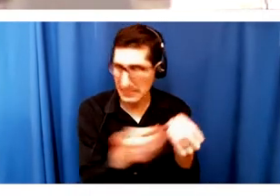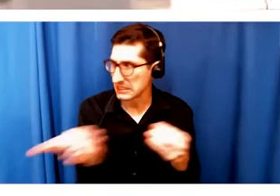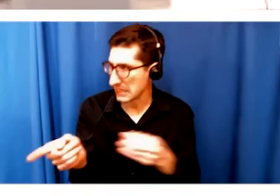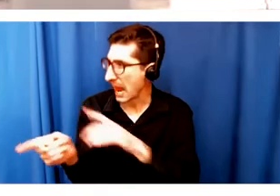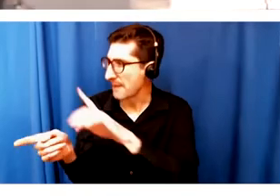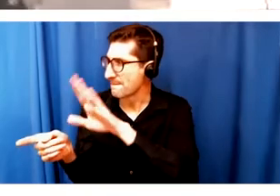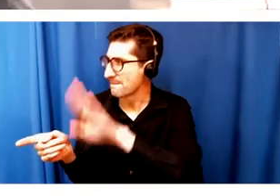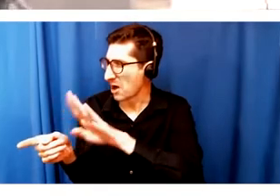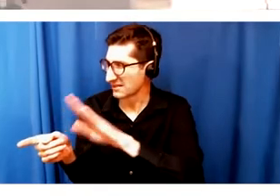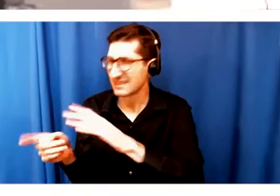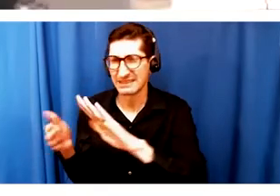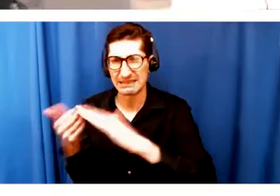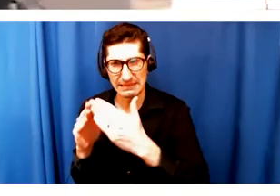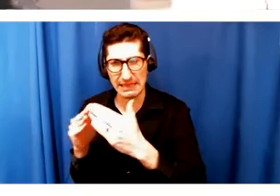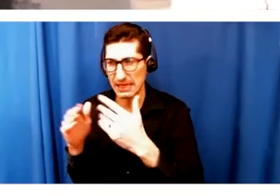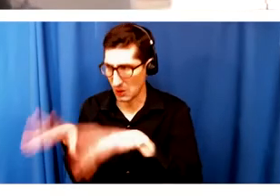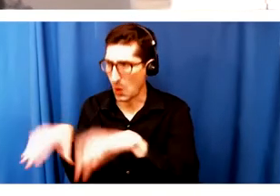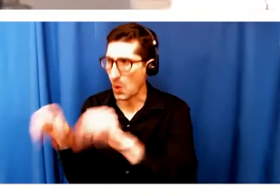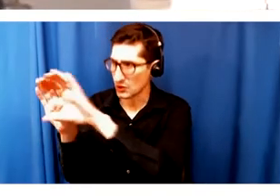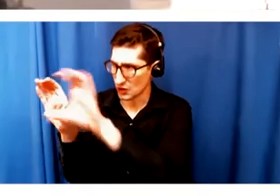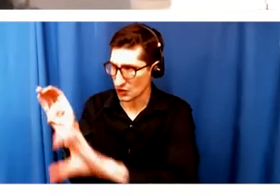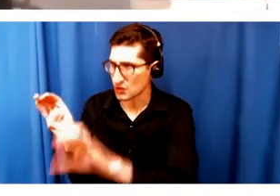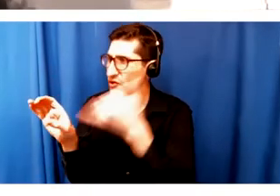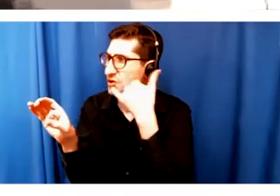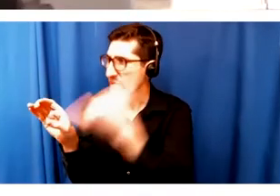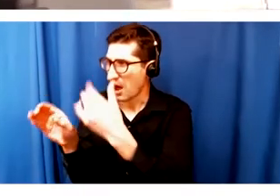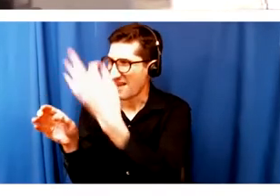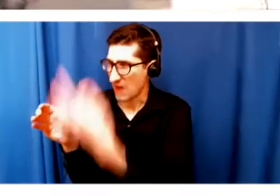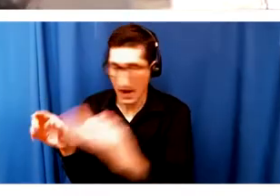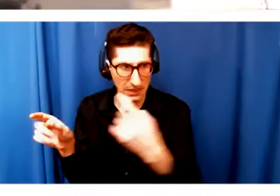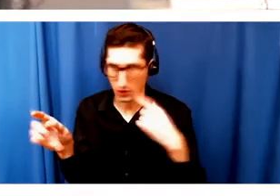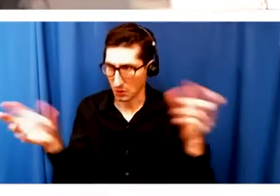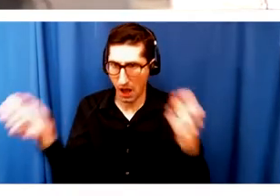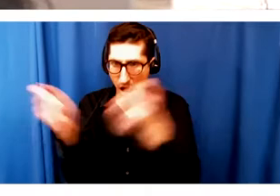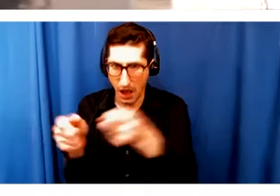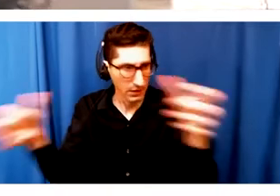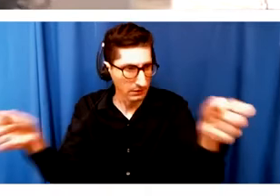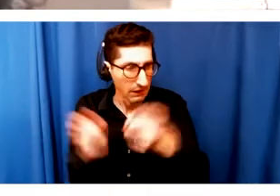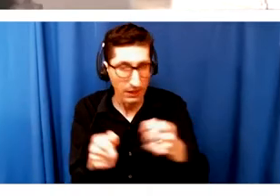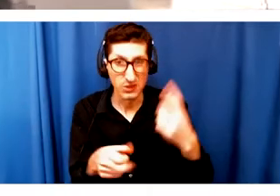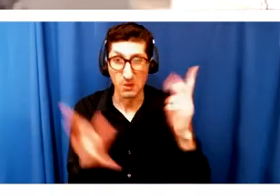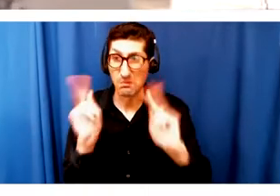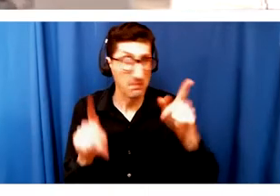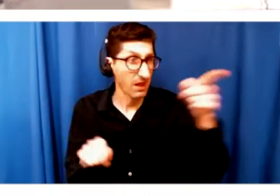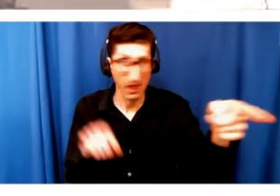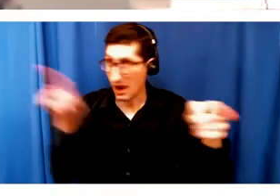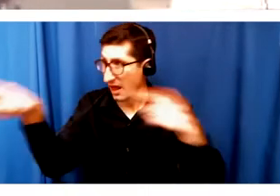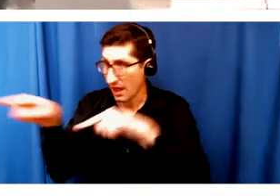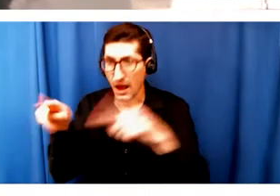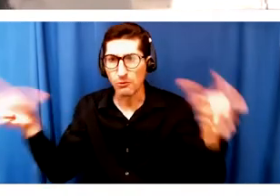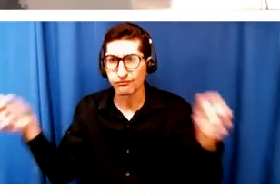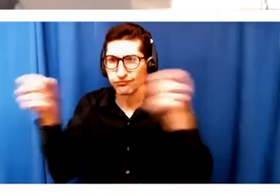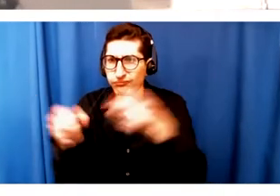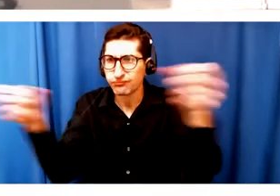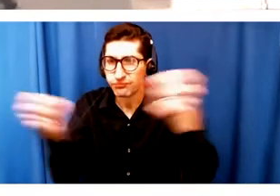on Fridays as well. How are we bringing all of these things together so that everybody has the most information possible to make the most informed